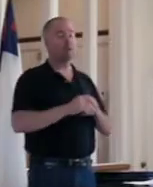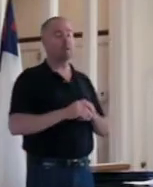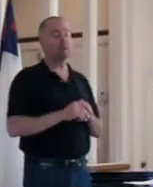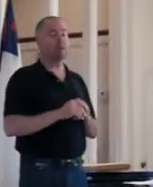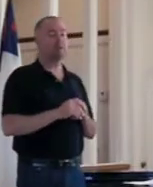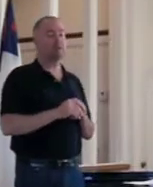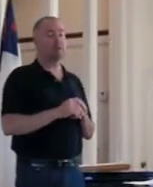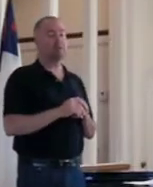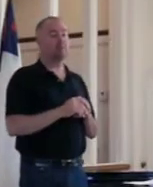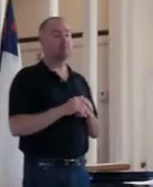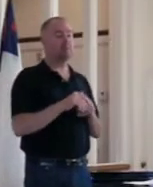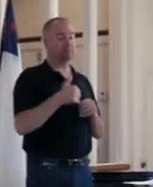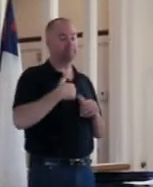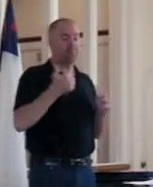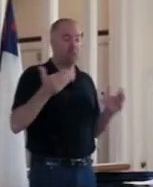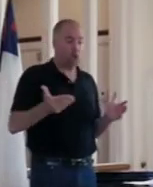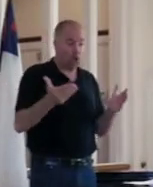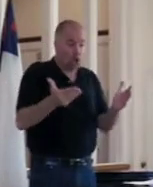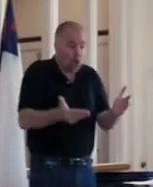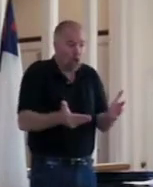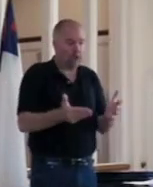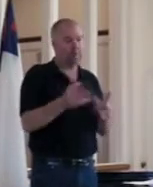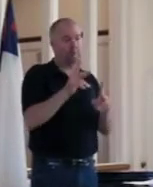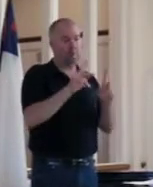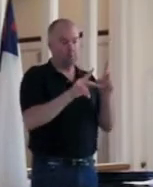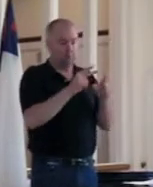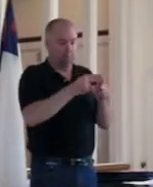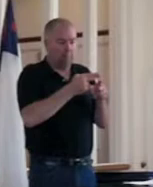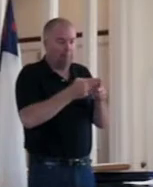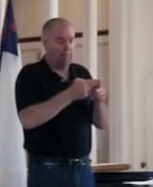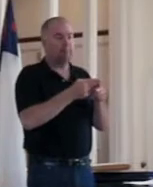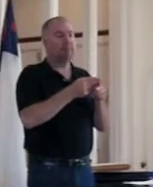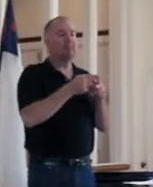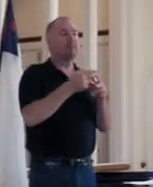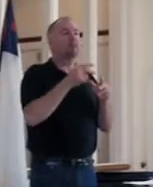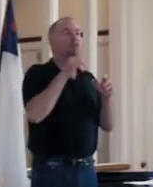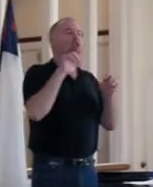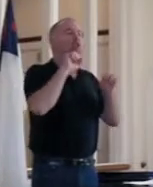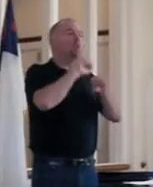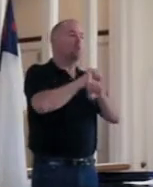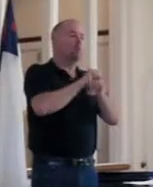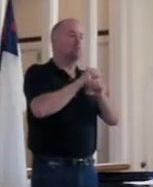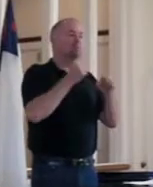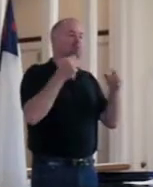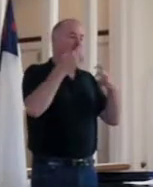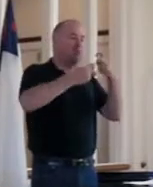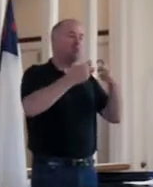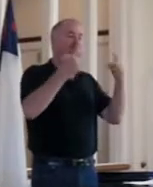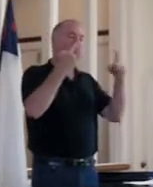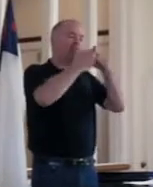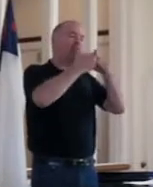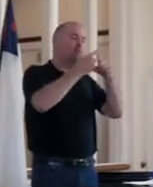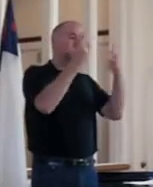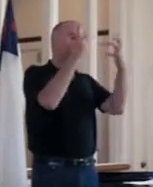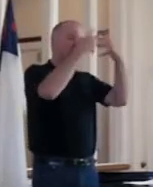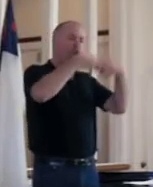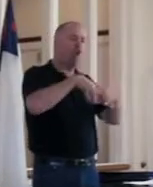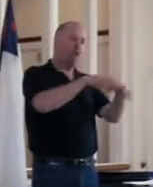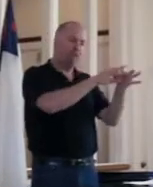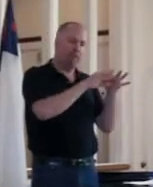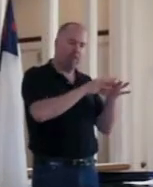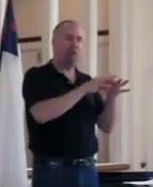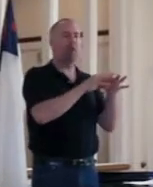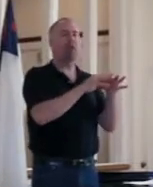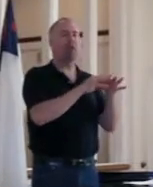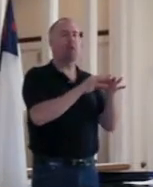I urge Euodia and Sintica to iron out their differences and make up. God